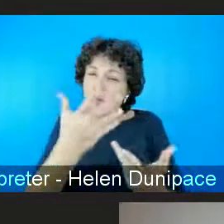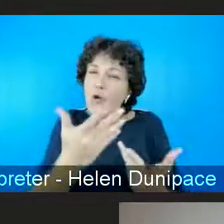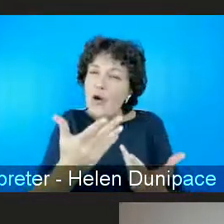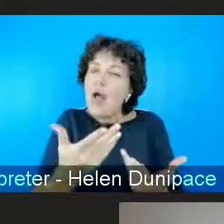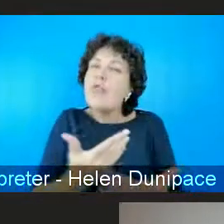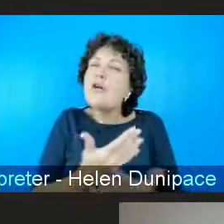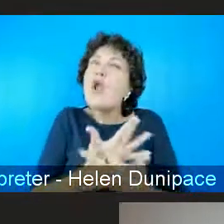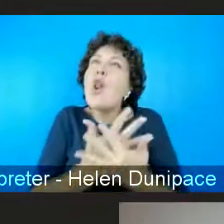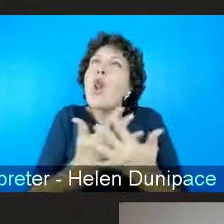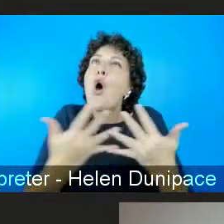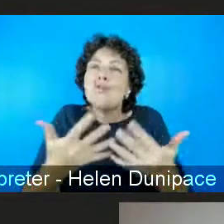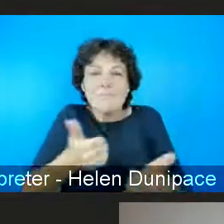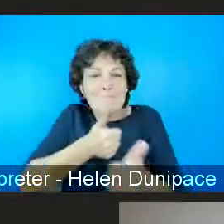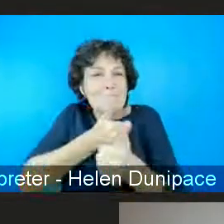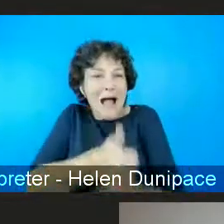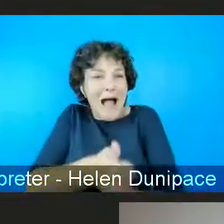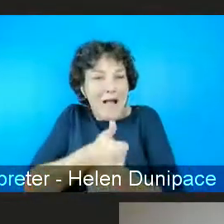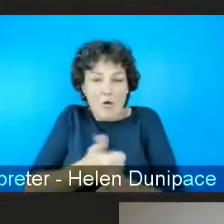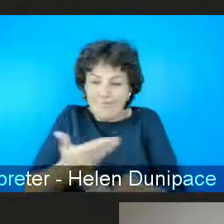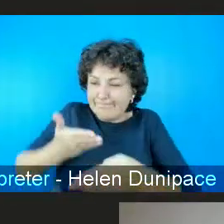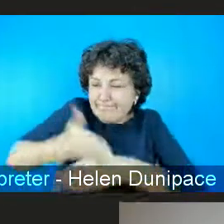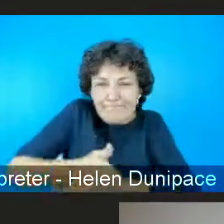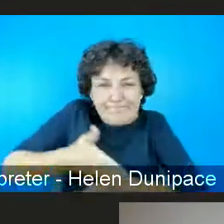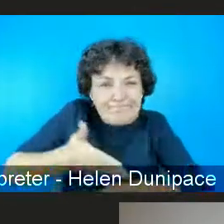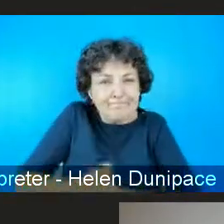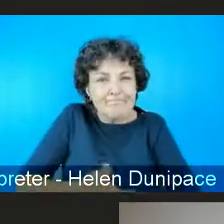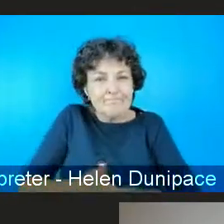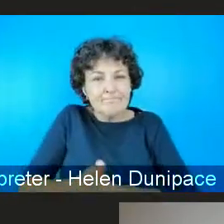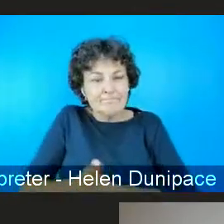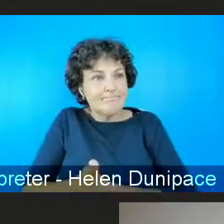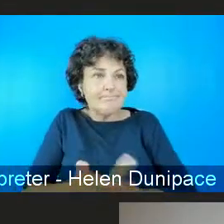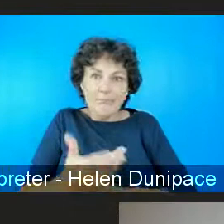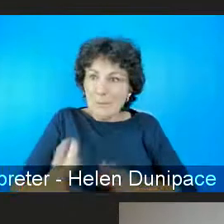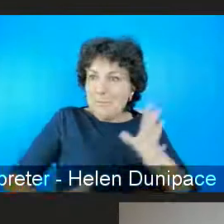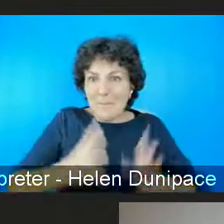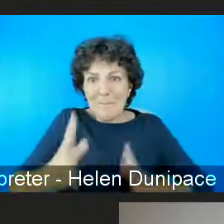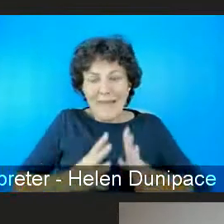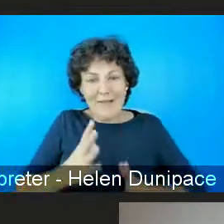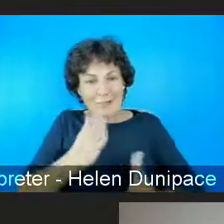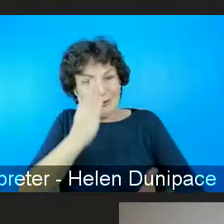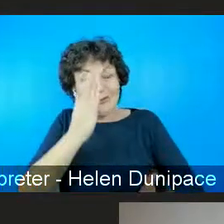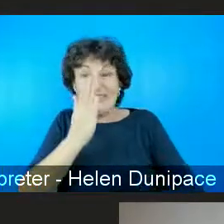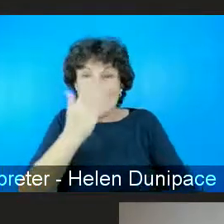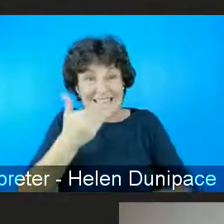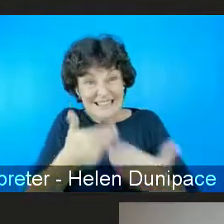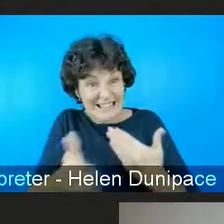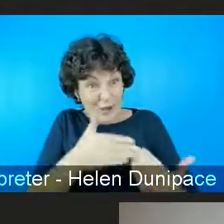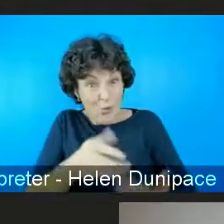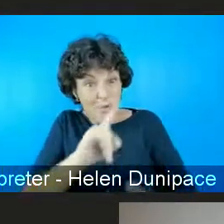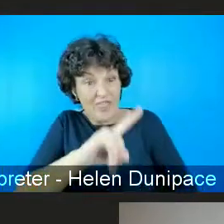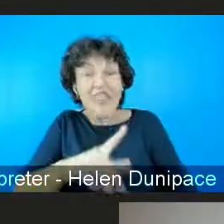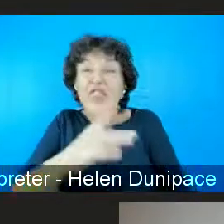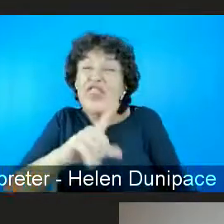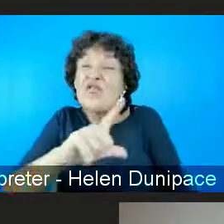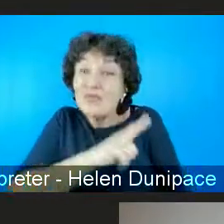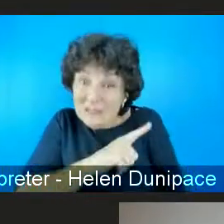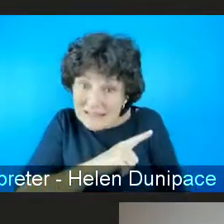back-up of effort to address the issues that are leading to the calls for the change in the law.